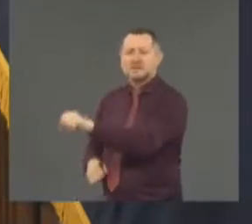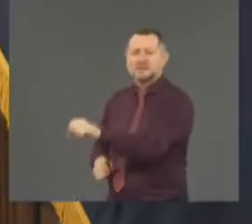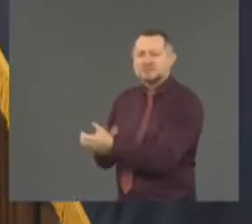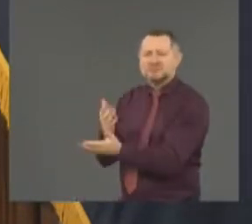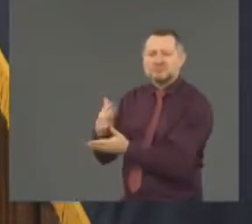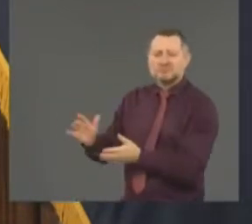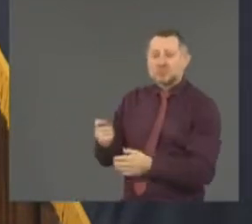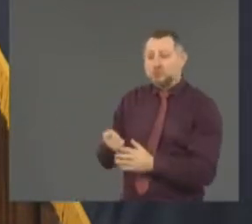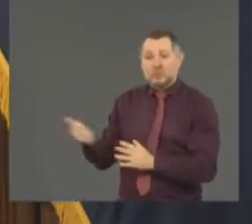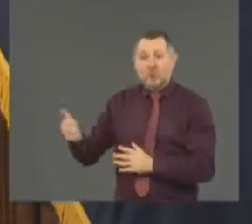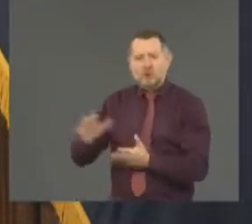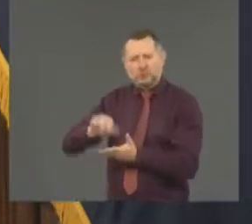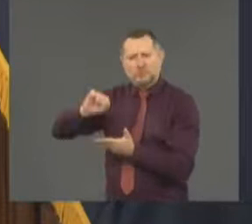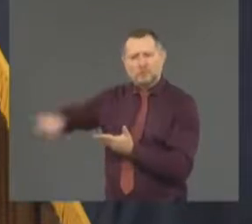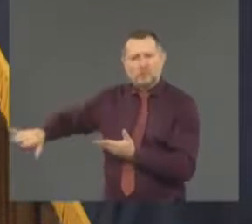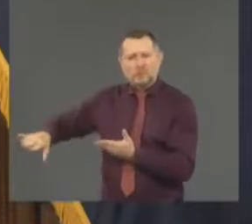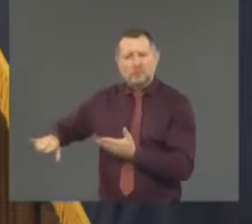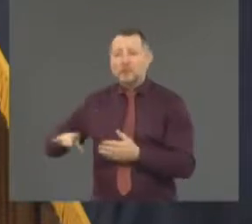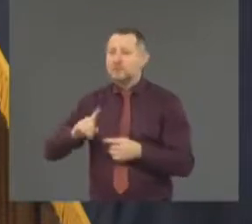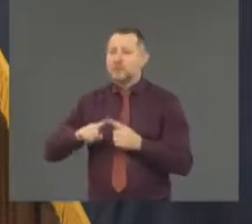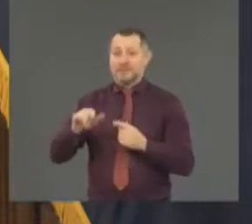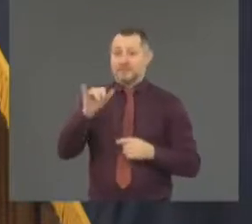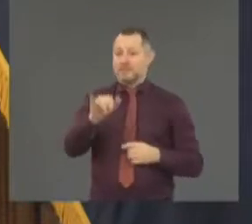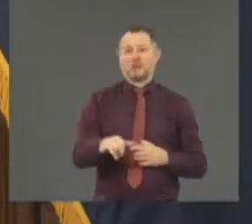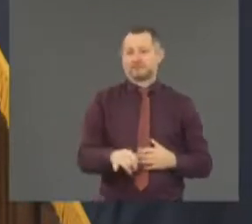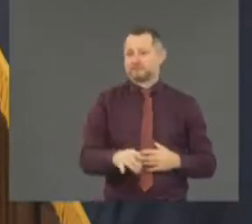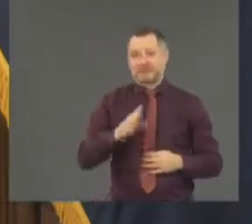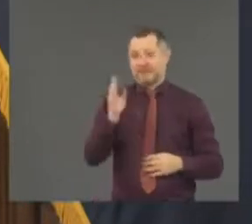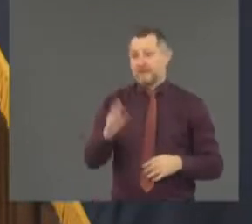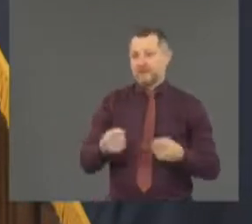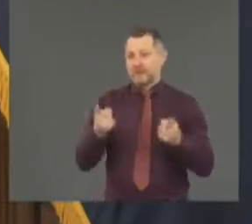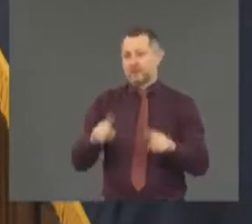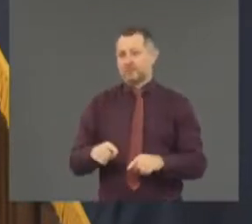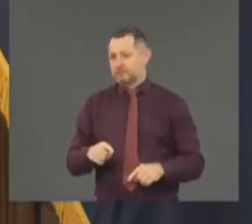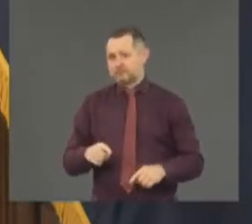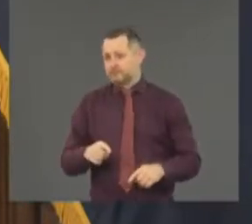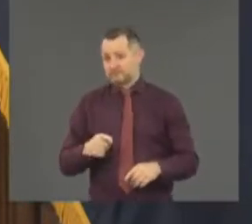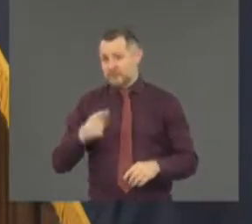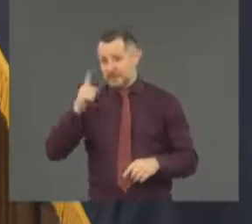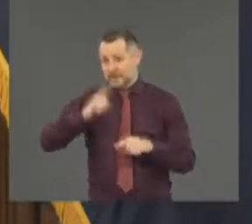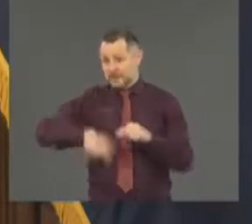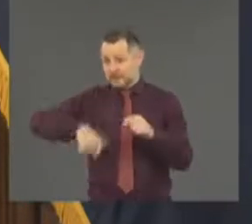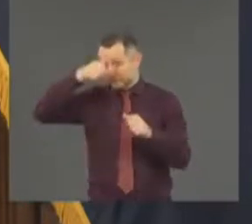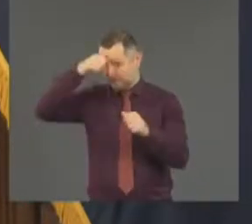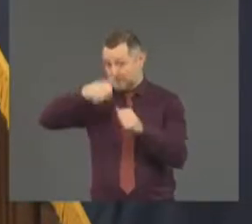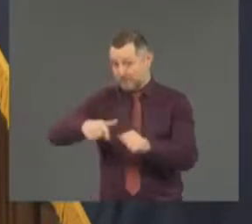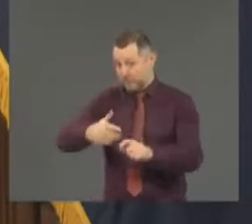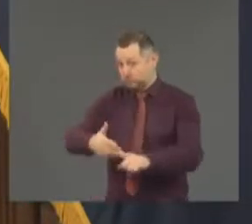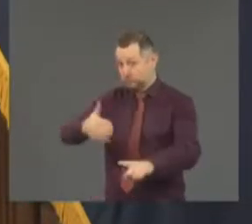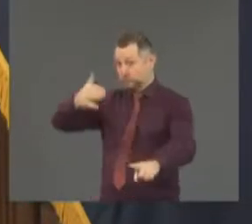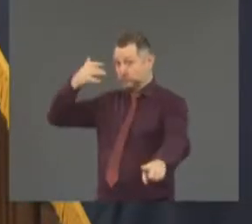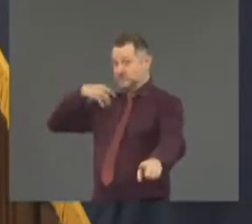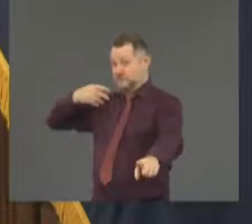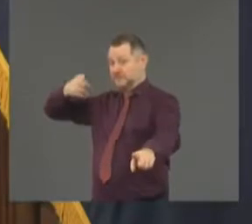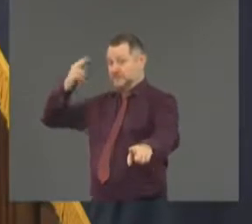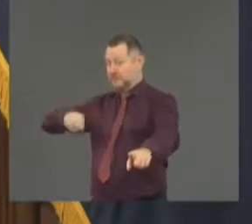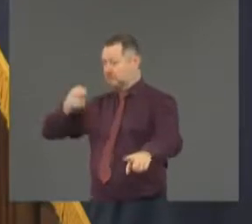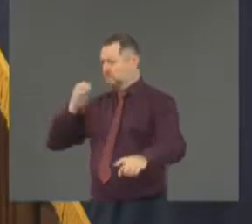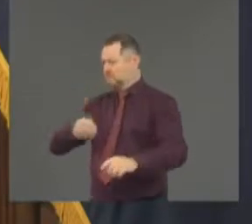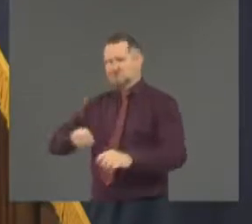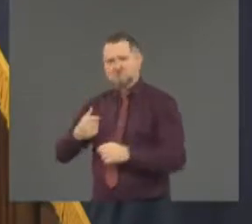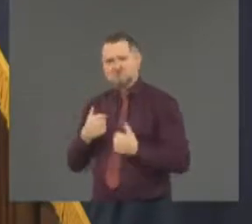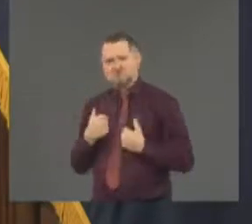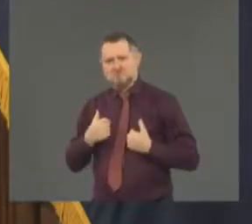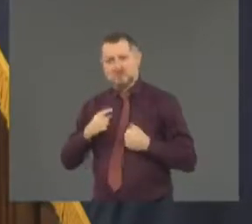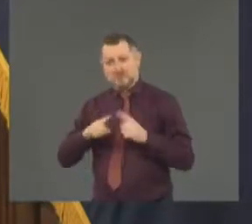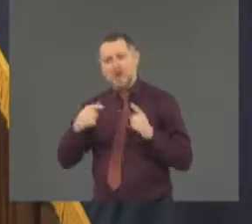happened. And I can't find the precedent. But theoretically, it is legally